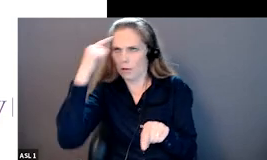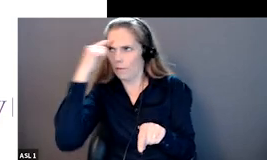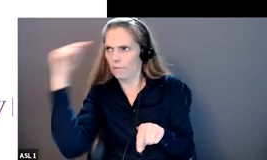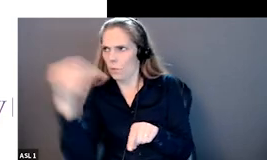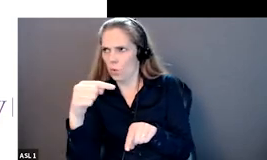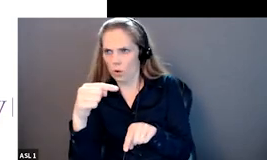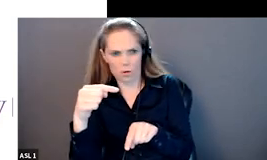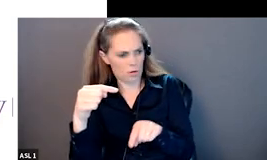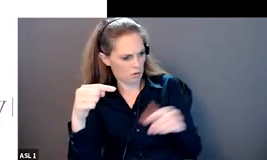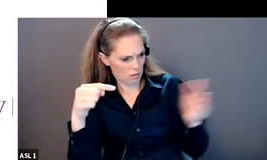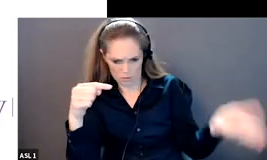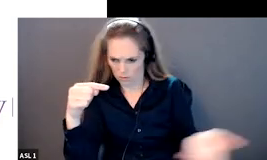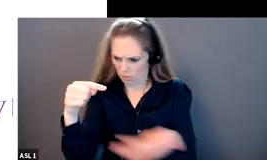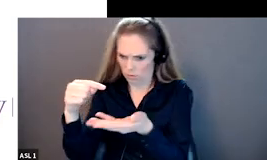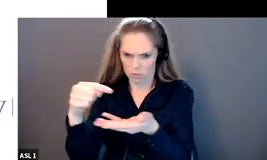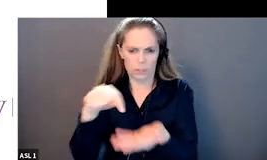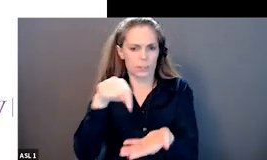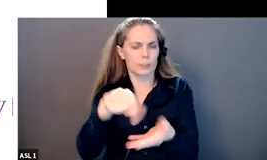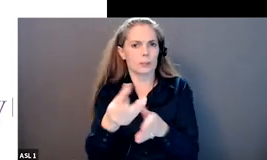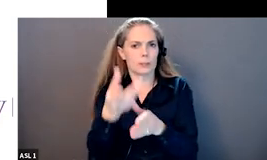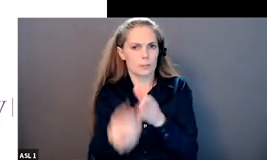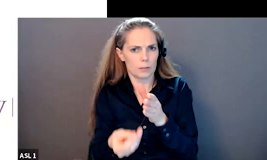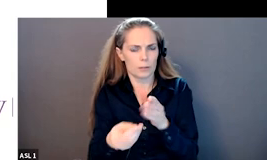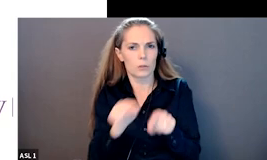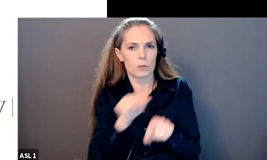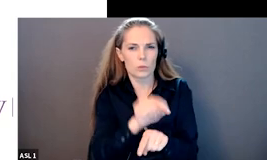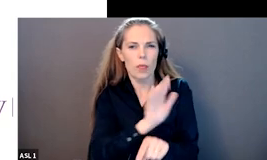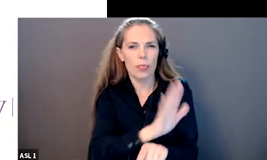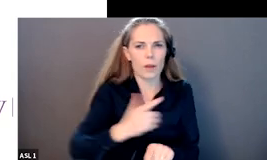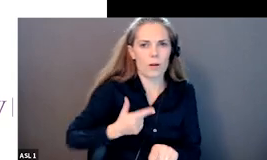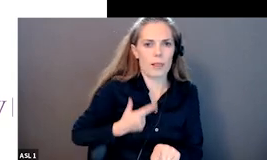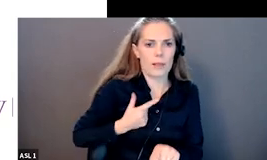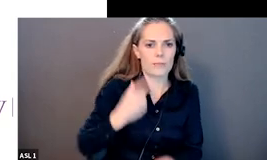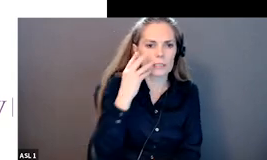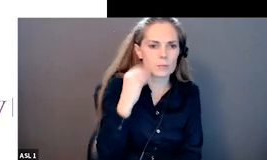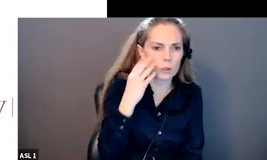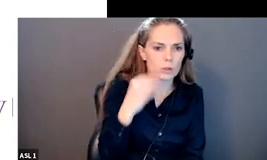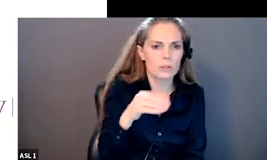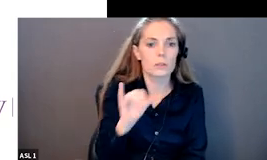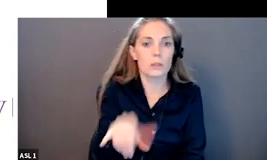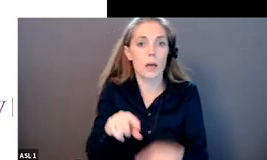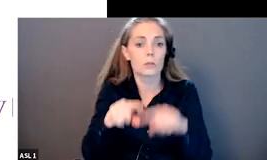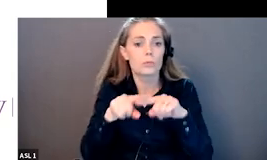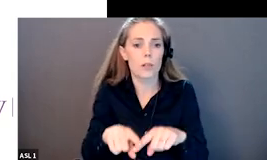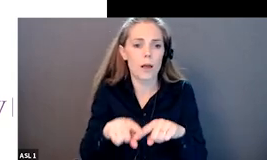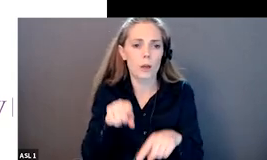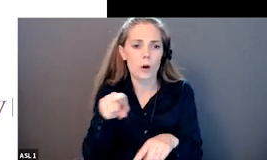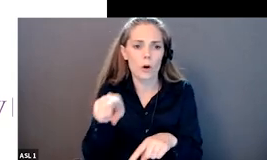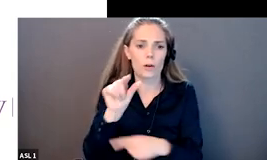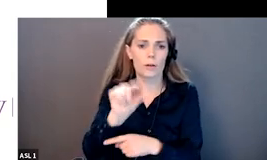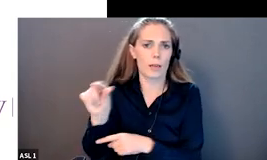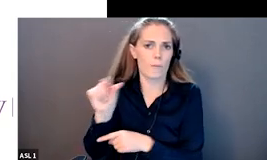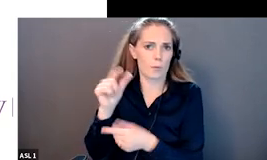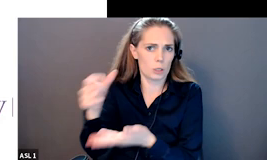three-year project funded by the social sciences and humanities research council partnership development grant our goals are to examine